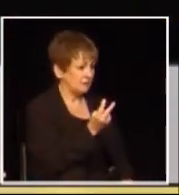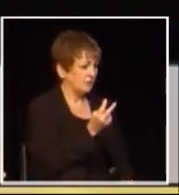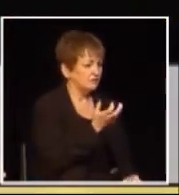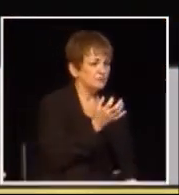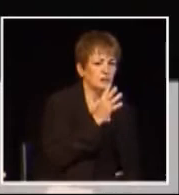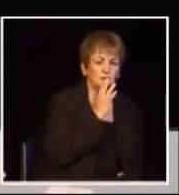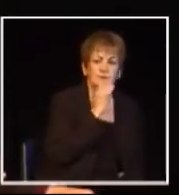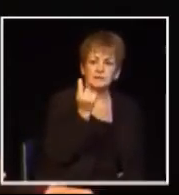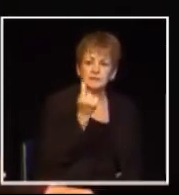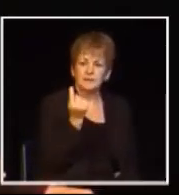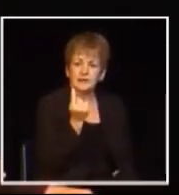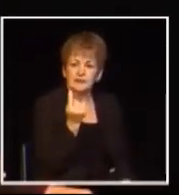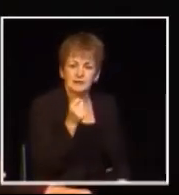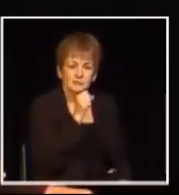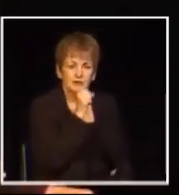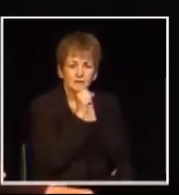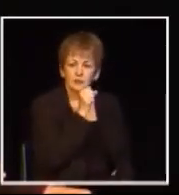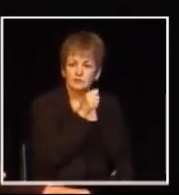that would be appreciated